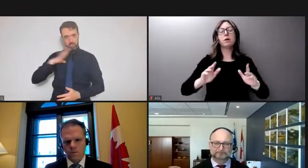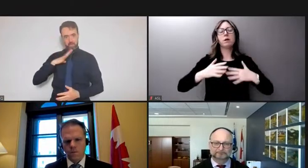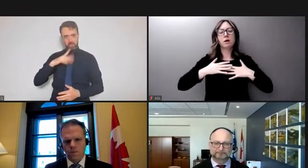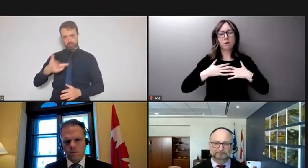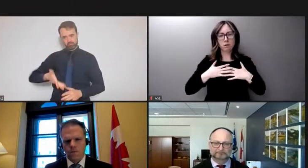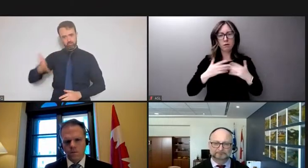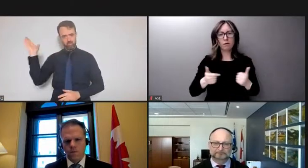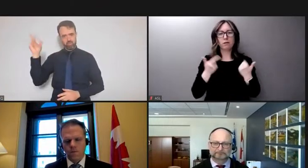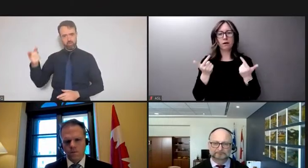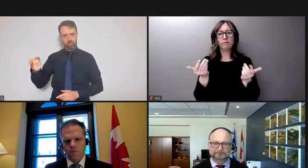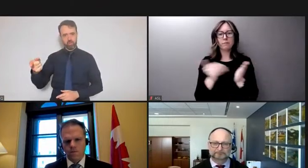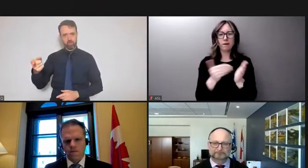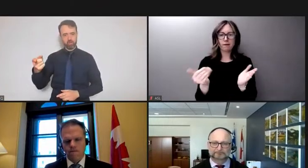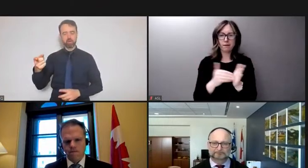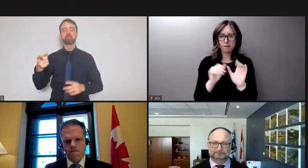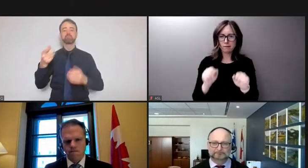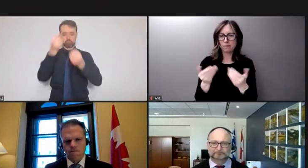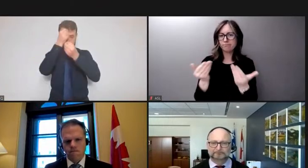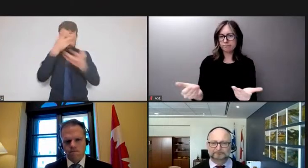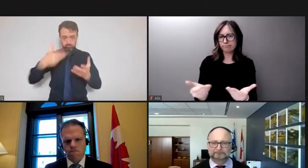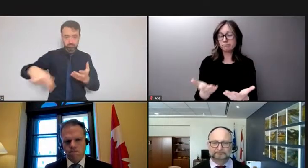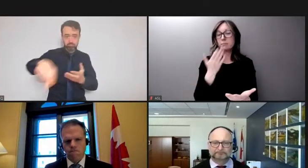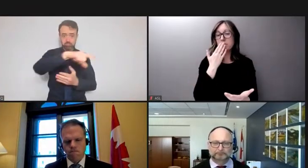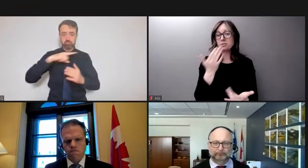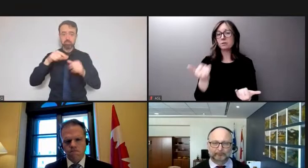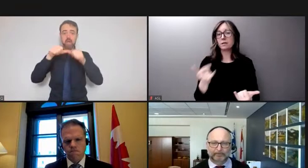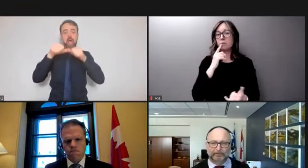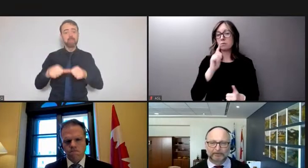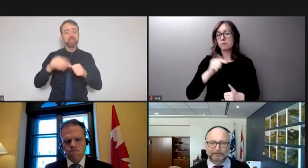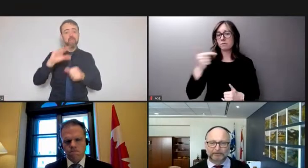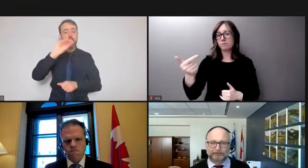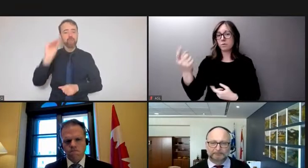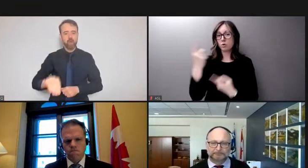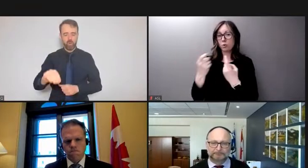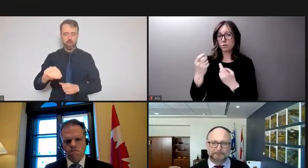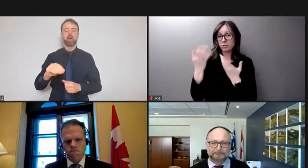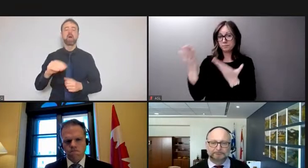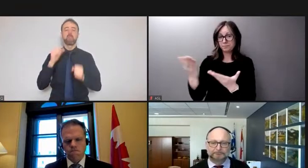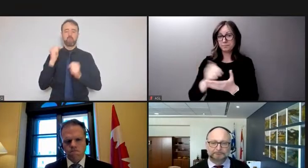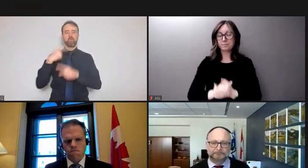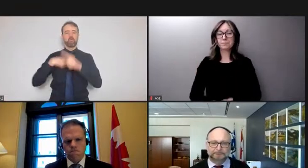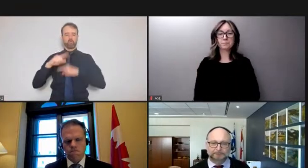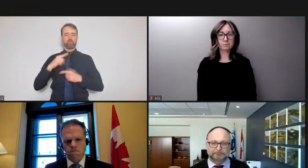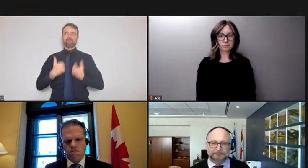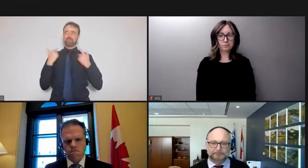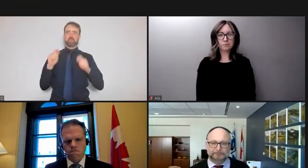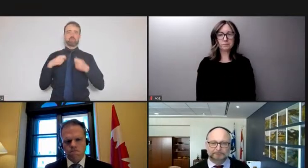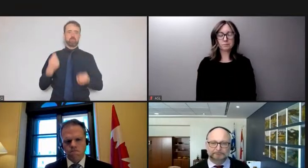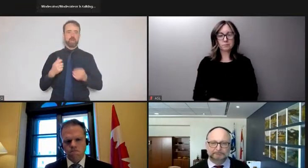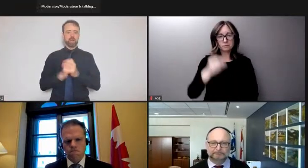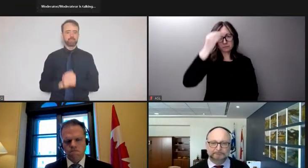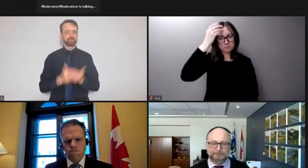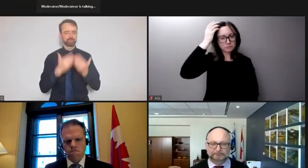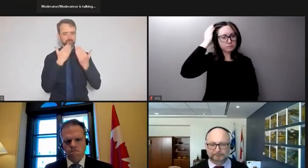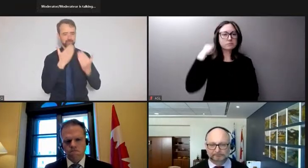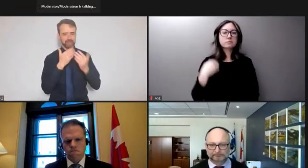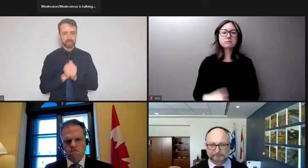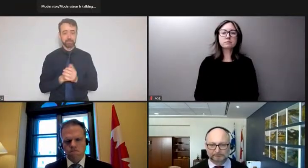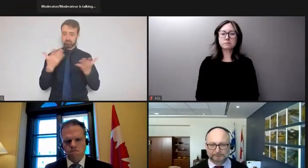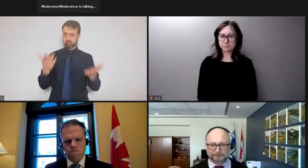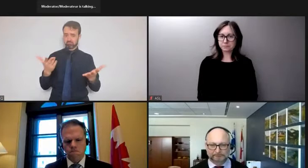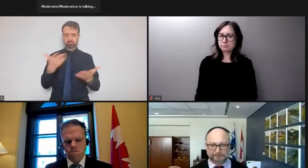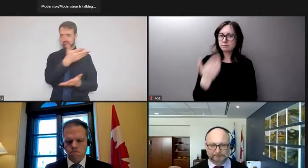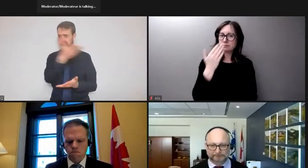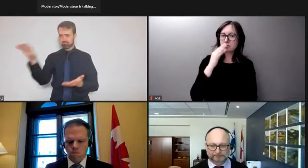thank you very much merci beaucoup i'll now turn it over to the questions the media may have for us thank you very much